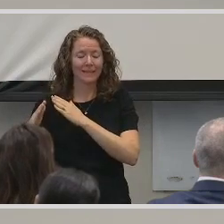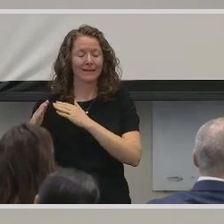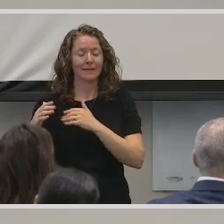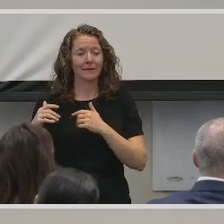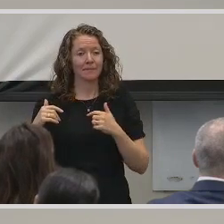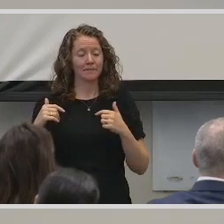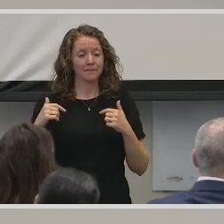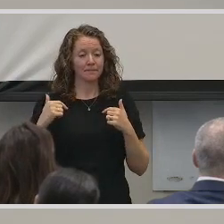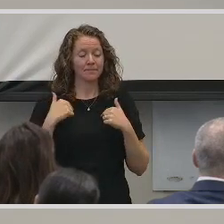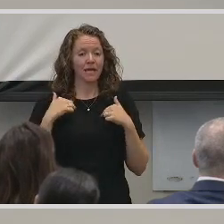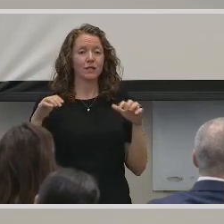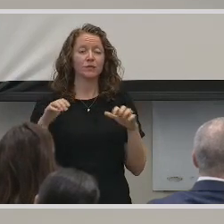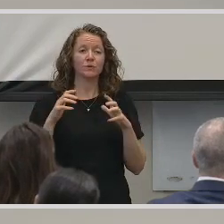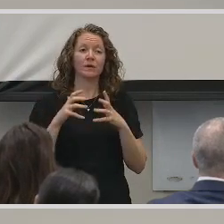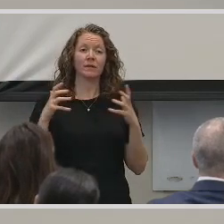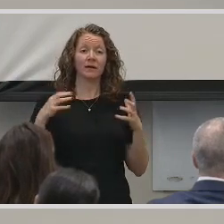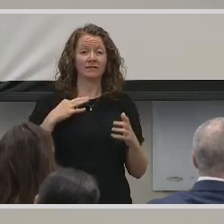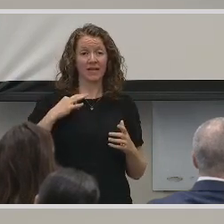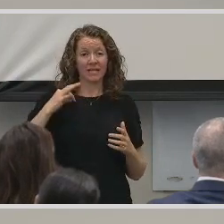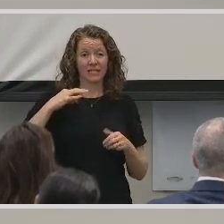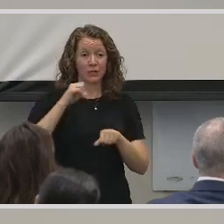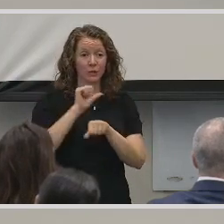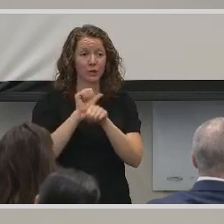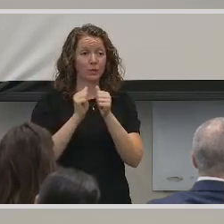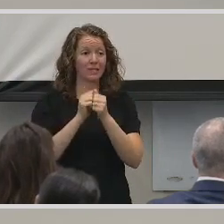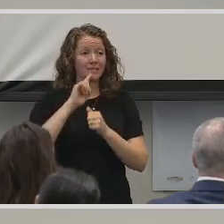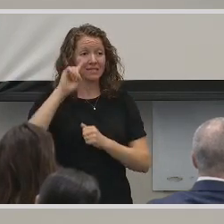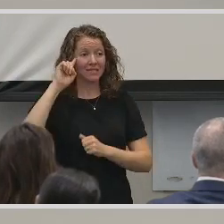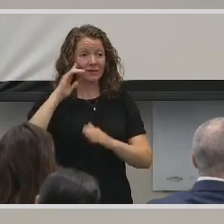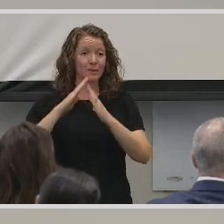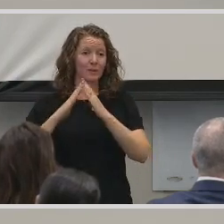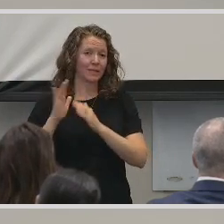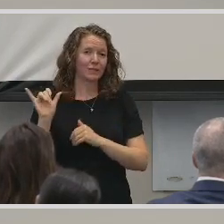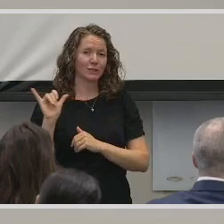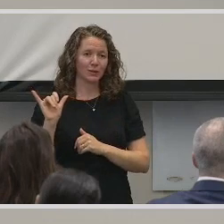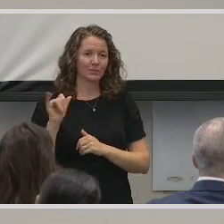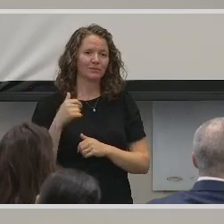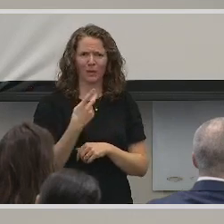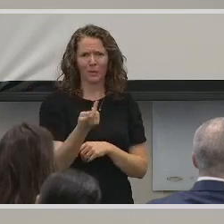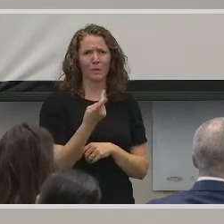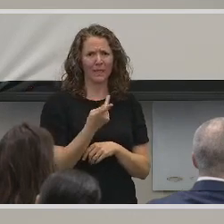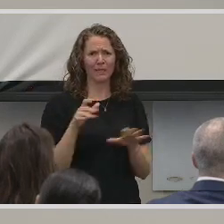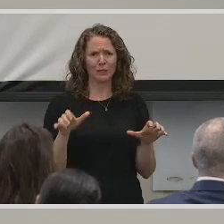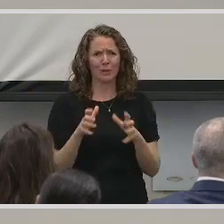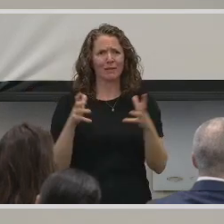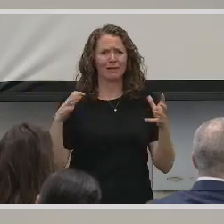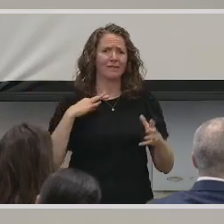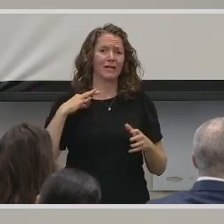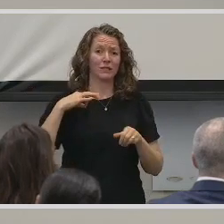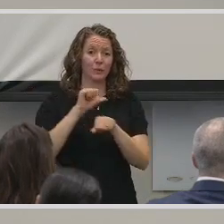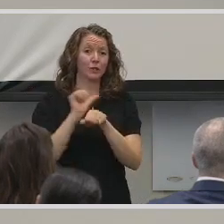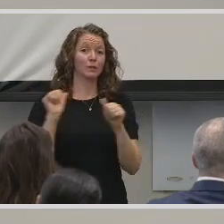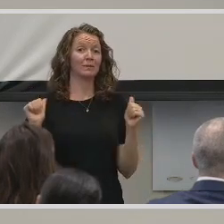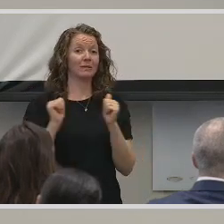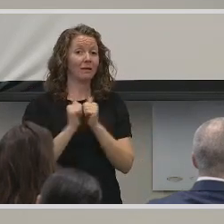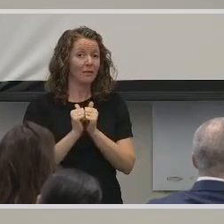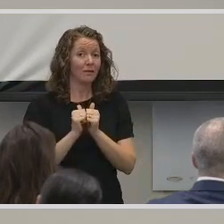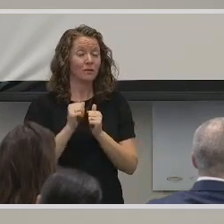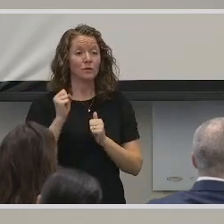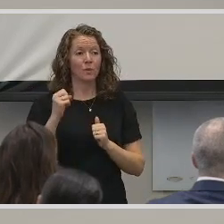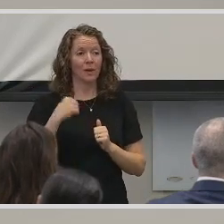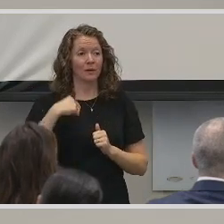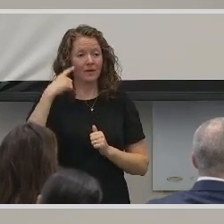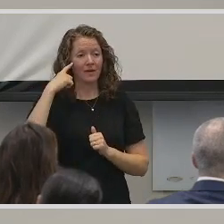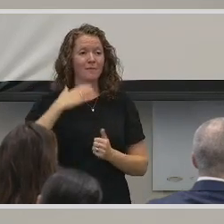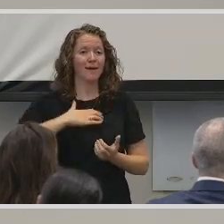I do a lot of volunteer work with the deaf community as well. We do a lot of volunteer work together. So I would say